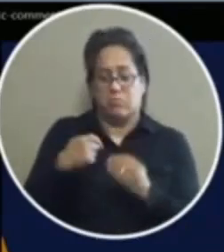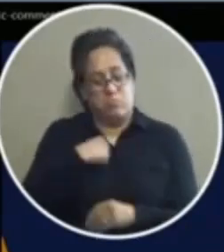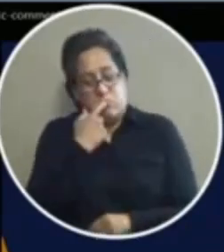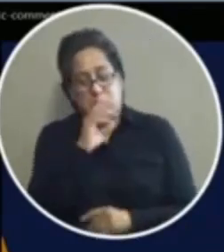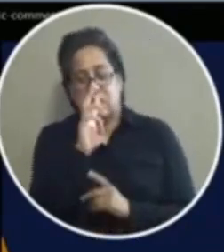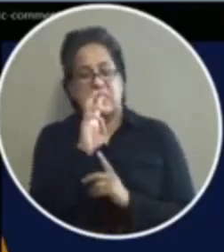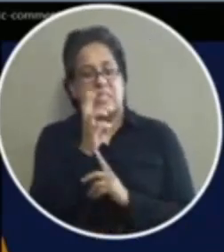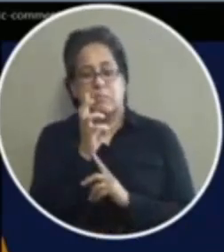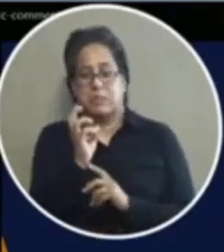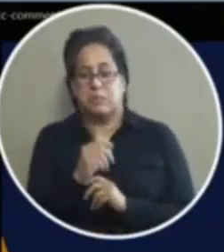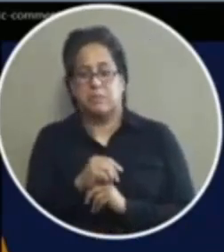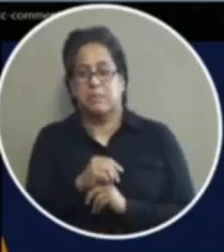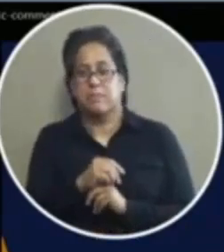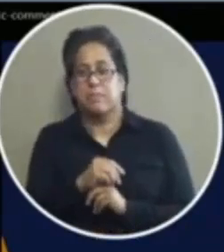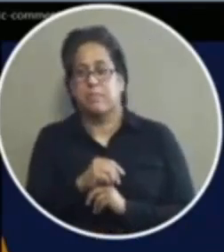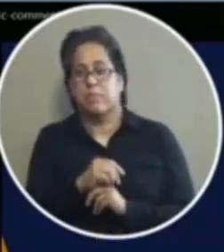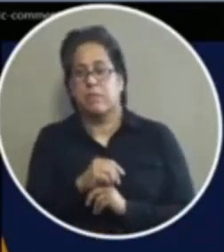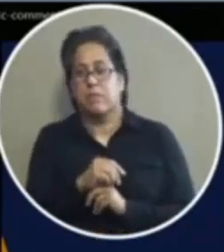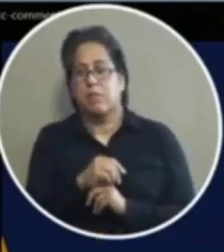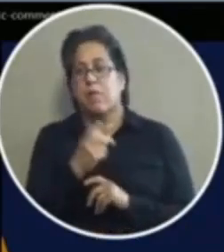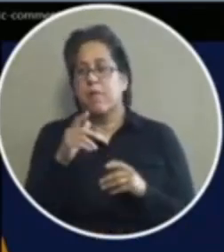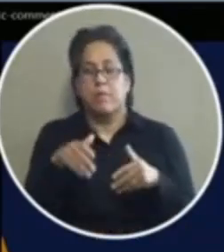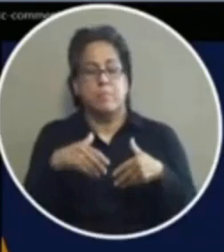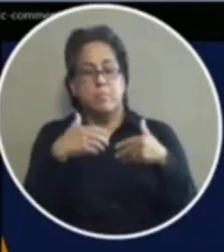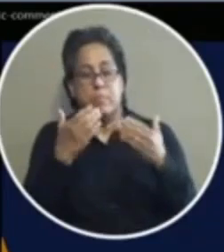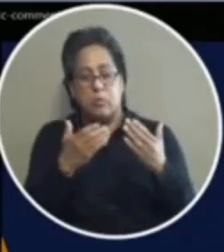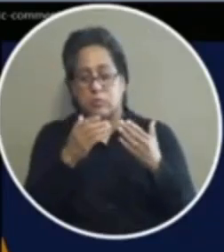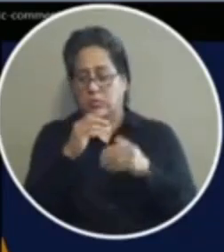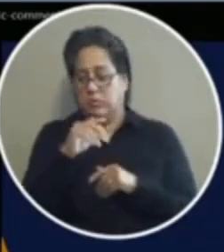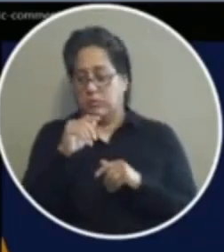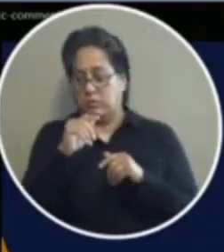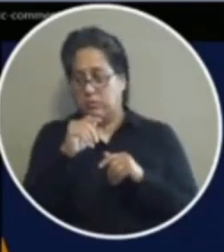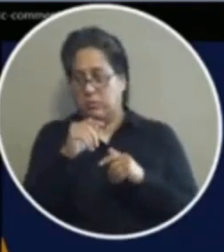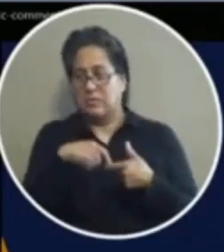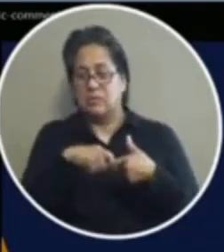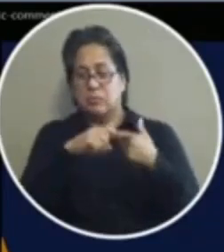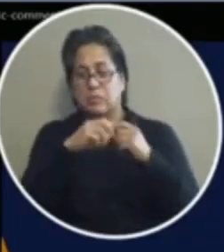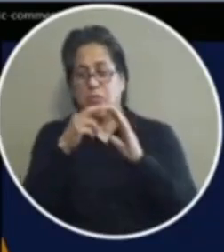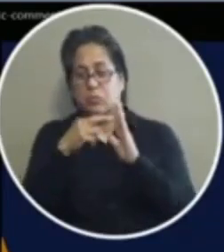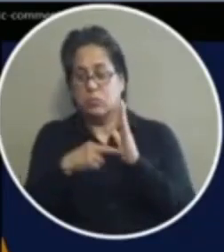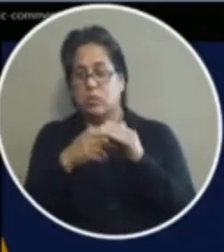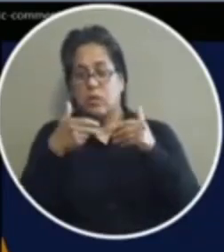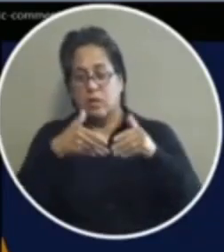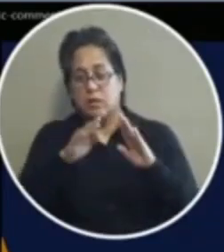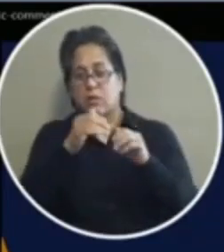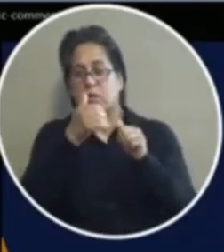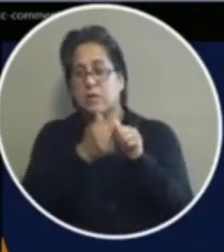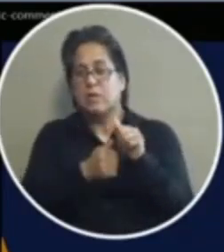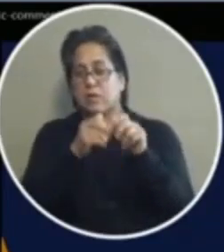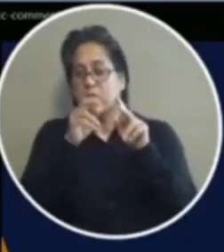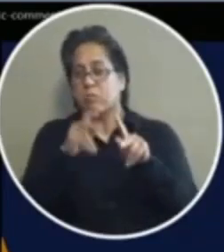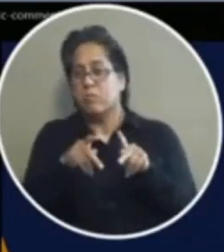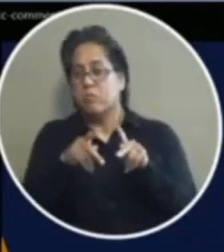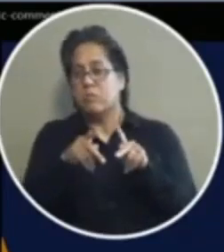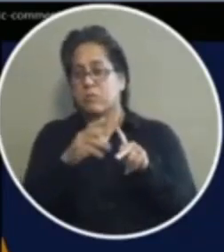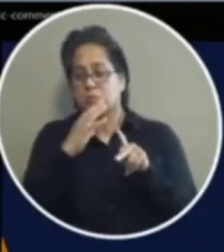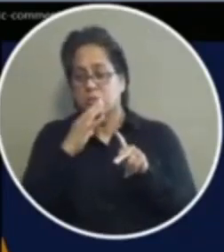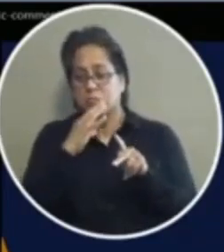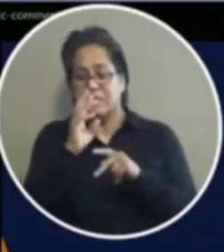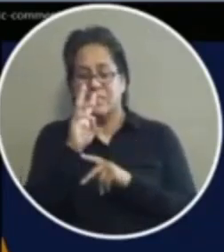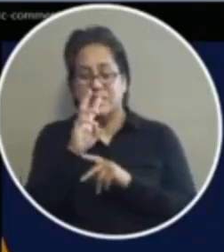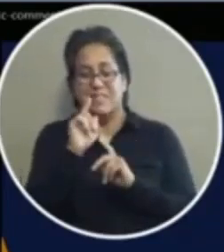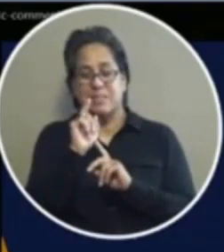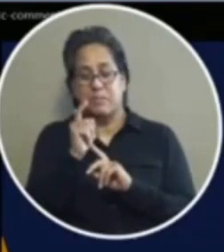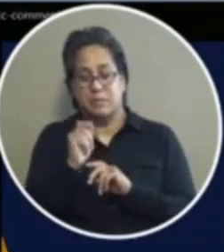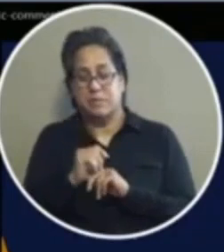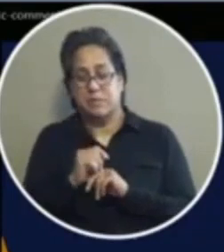six minutes okay so there's a motion and a second to suspend the rules of order to allow each member of the public to speak for